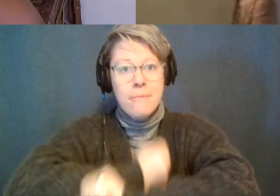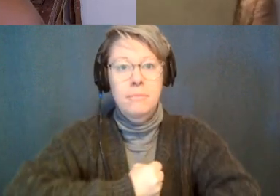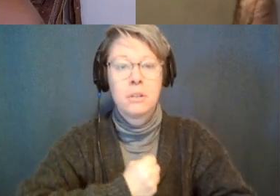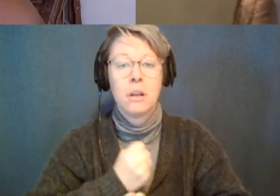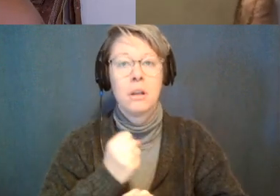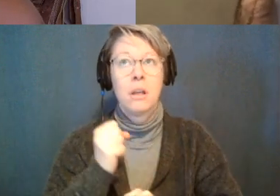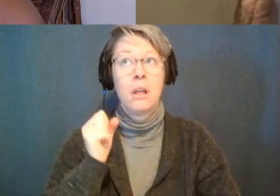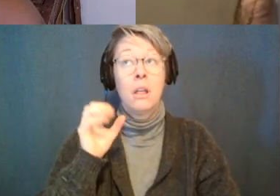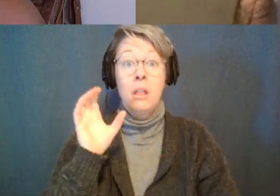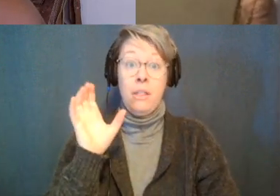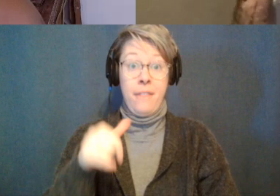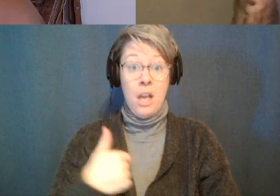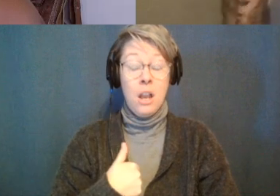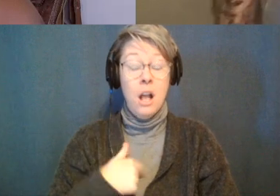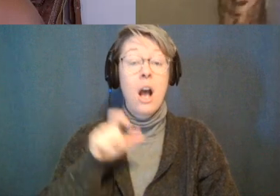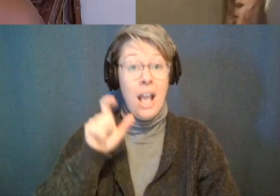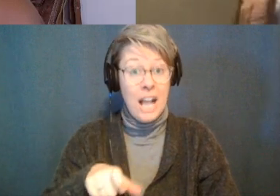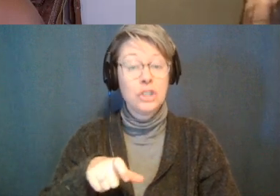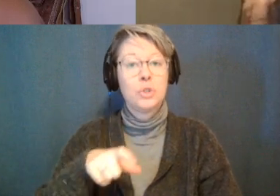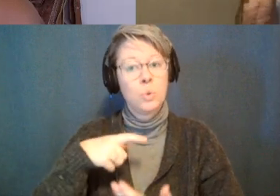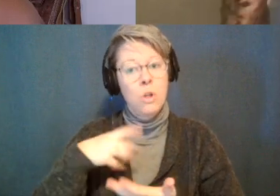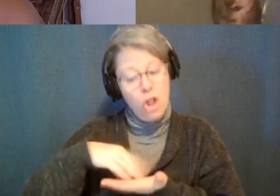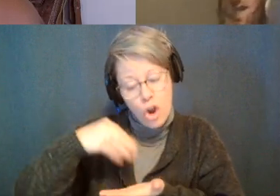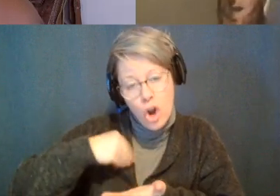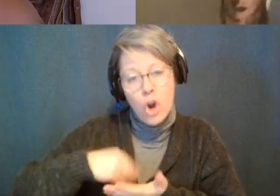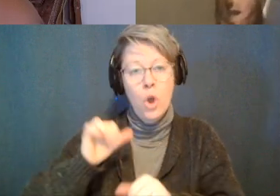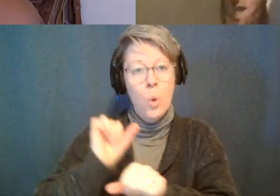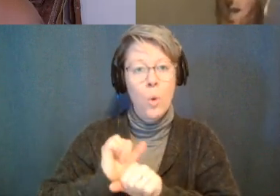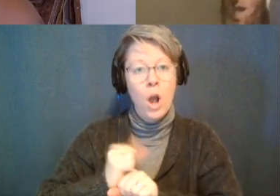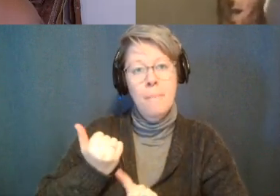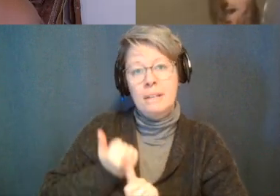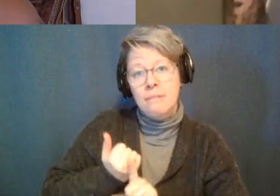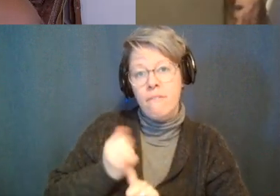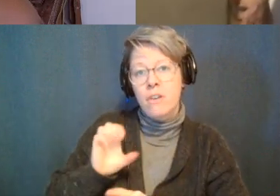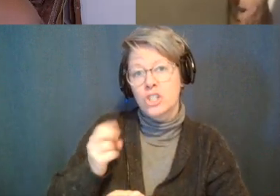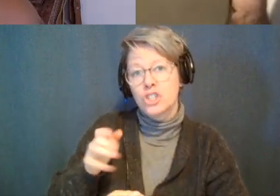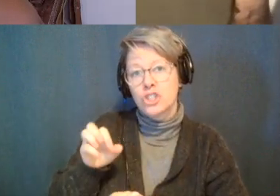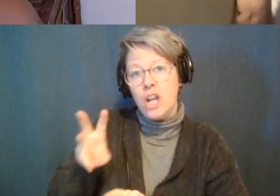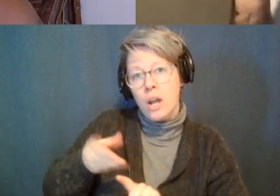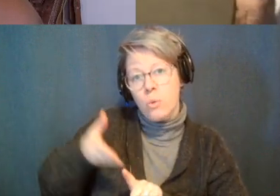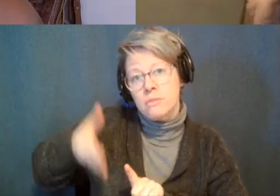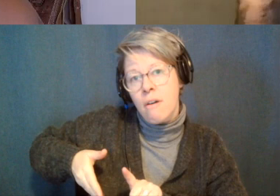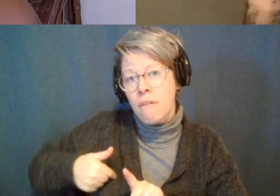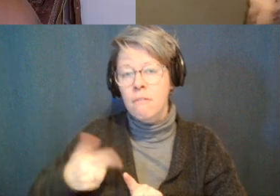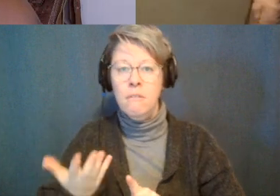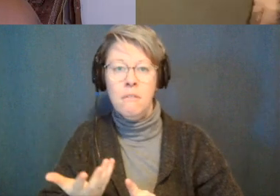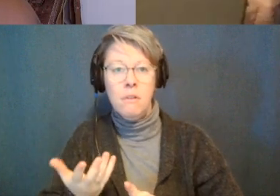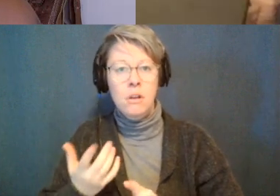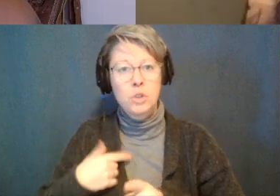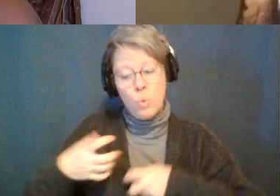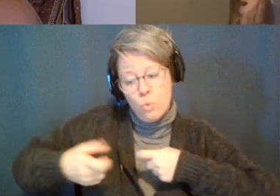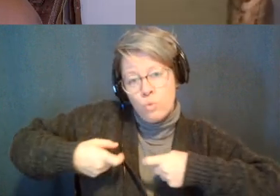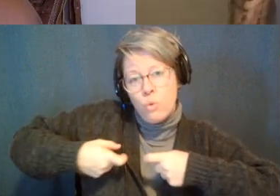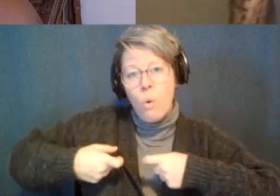of um a lot of shadow work it takes a lot of self-awareness to be able to control those impulses so when this type of shit